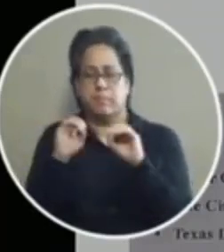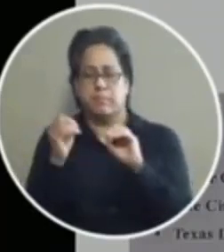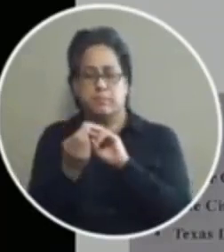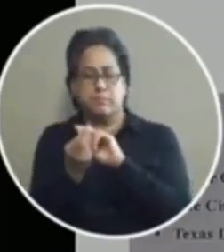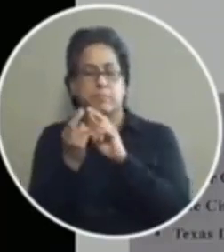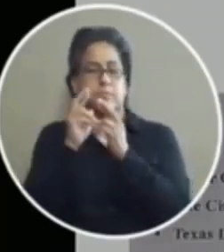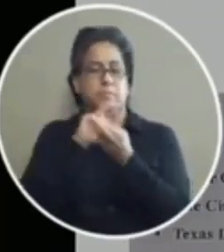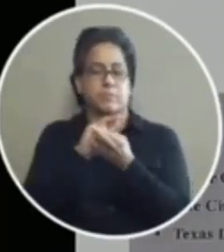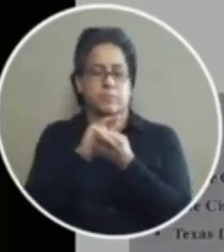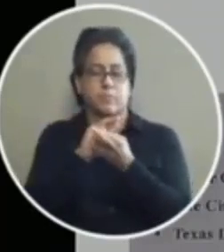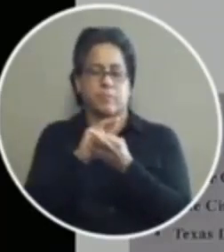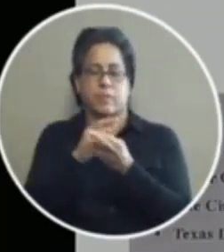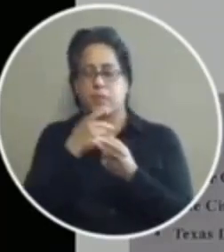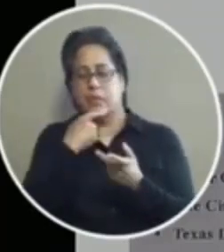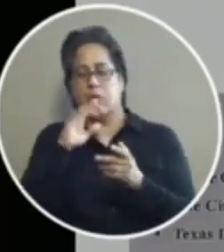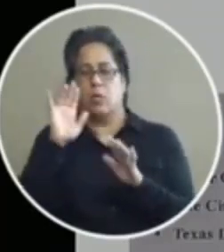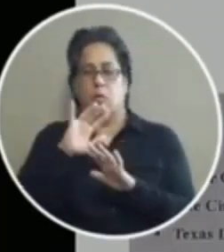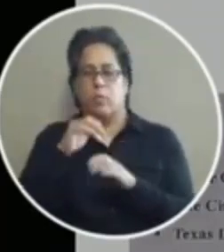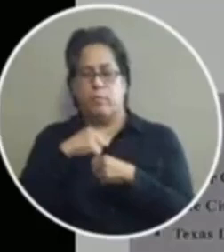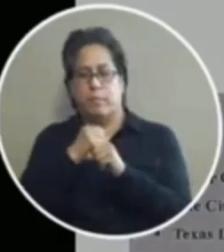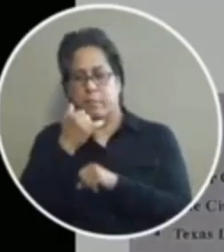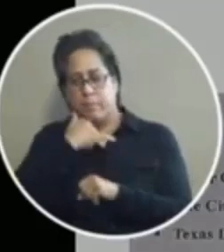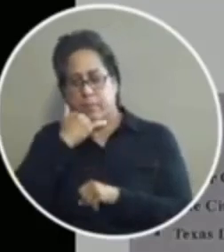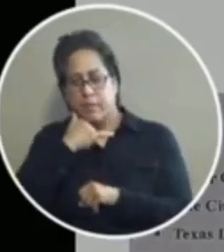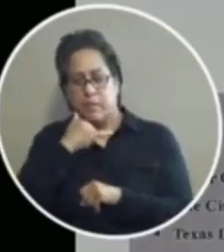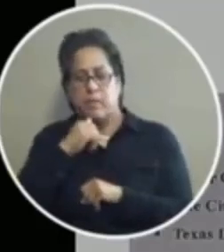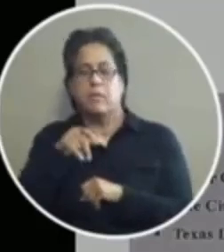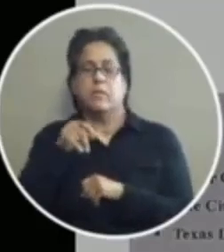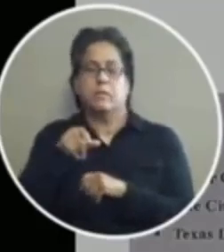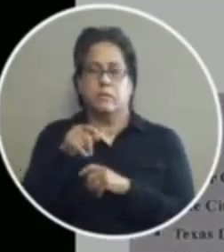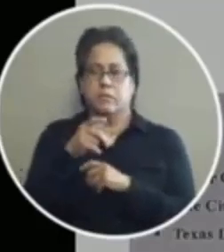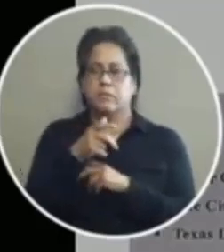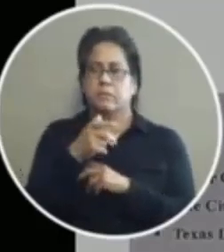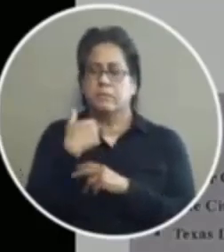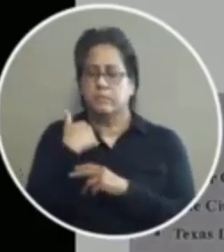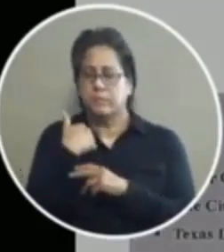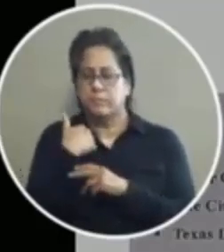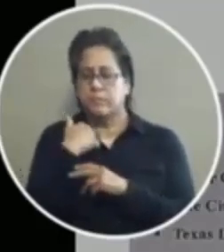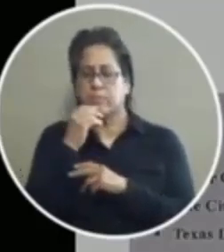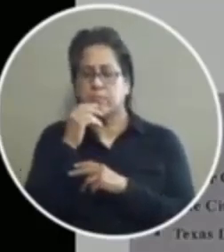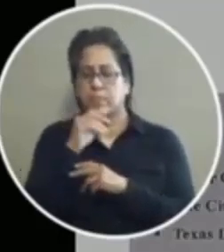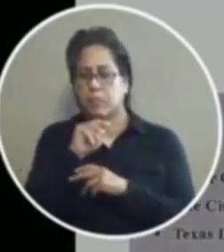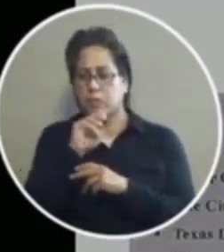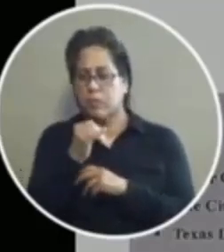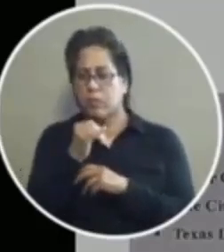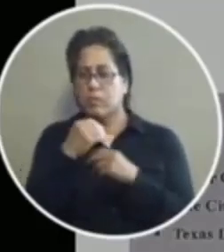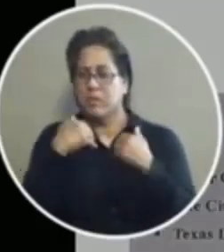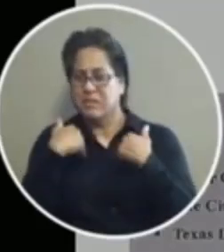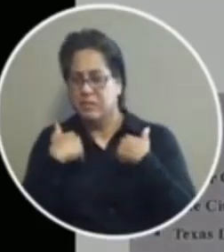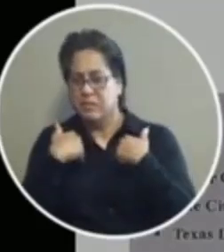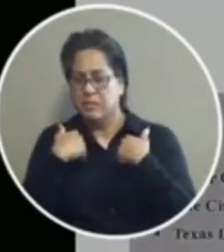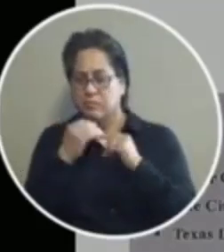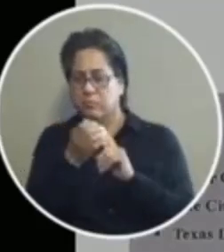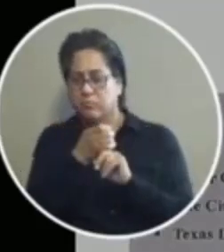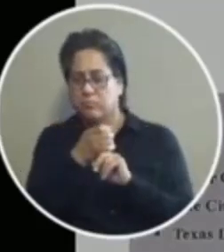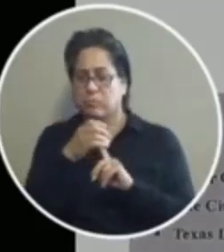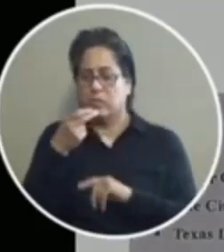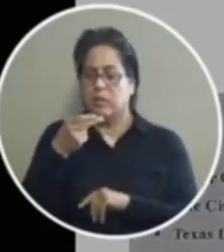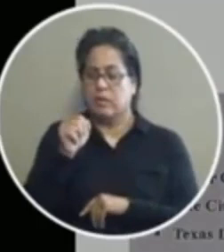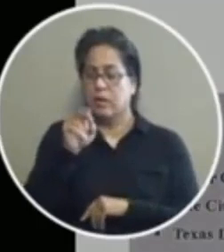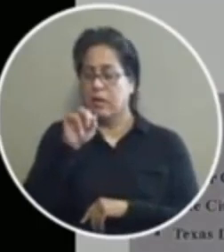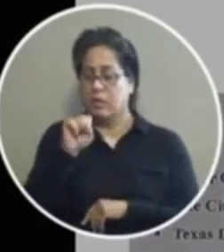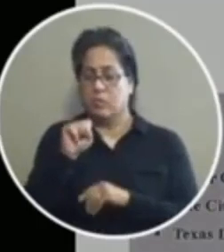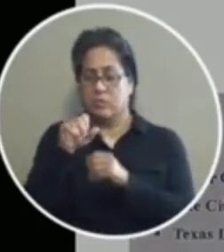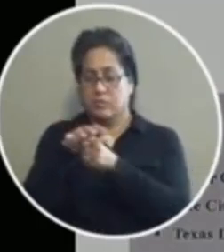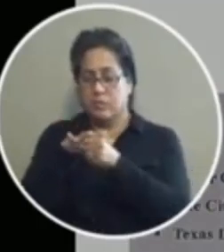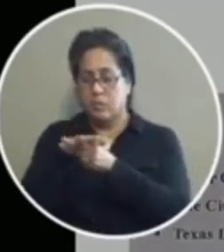course and said that they made a mistake they have all ended arrest for misdemeanor marijuana possession and with uh harris county leading